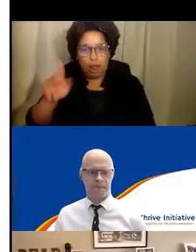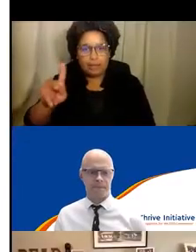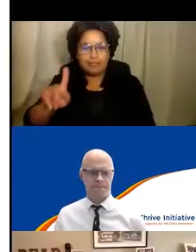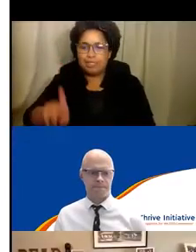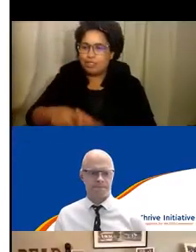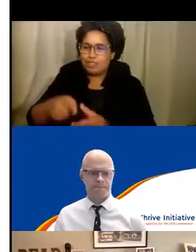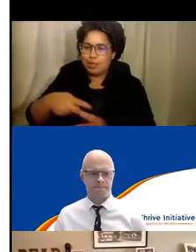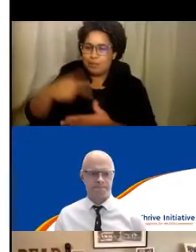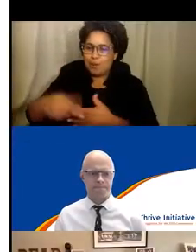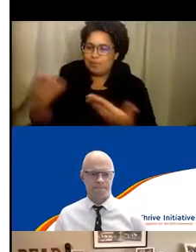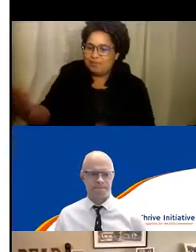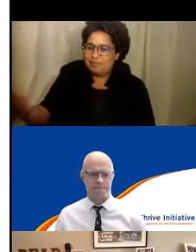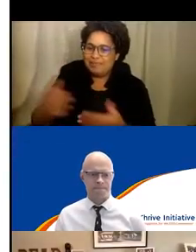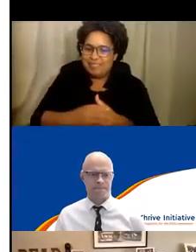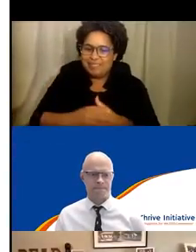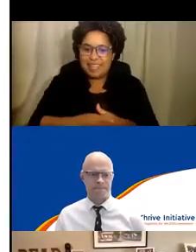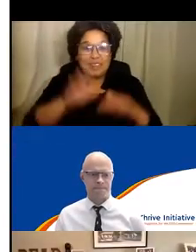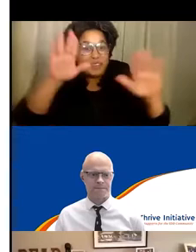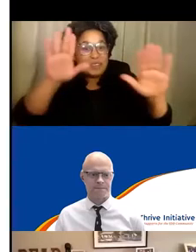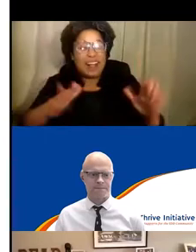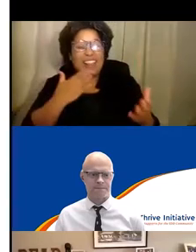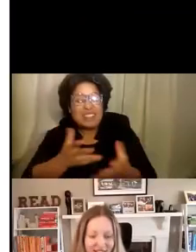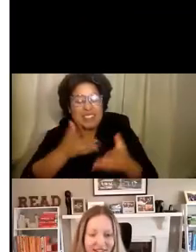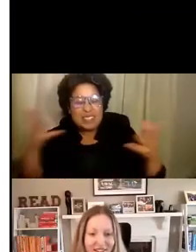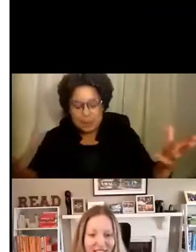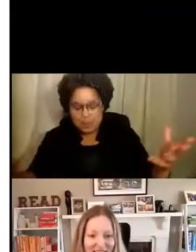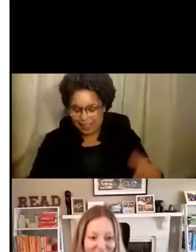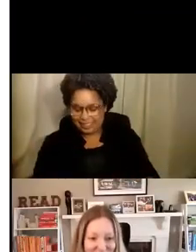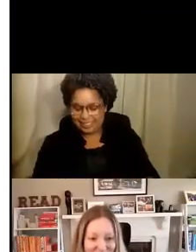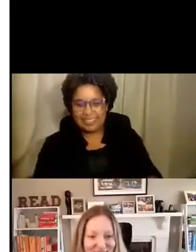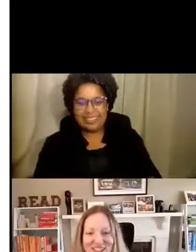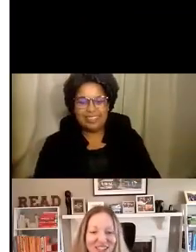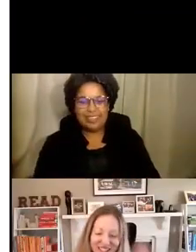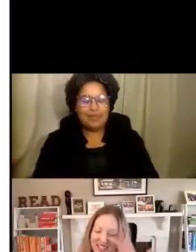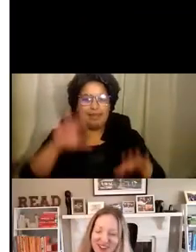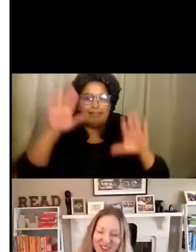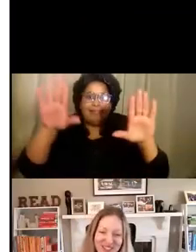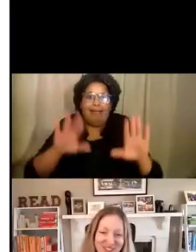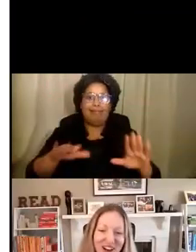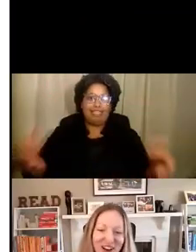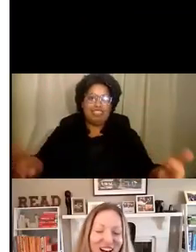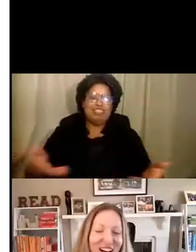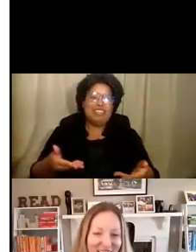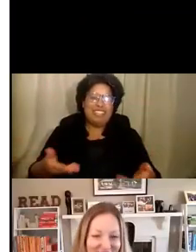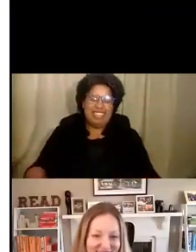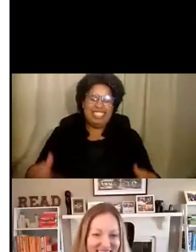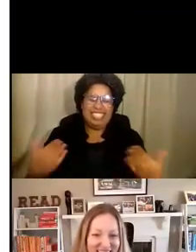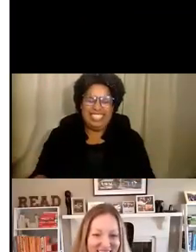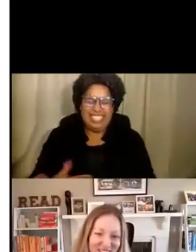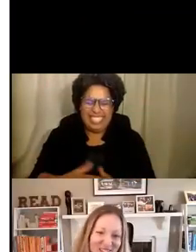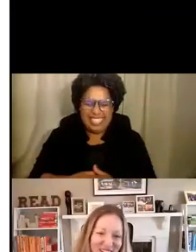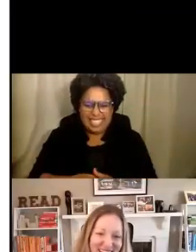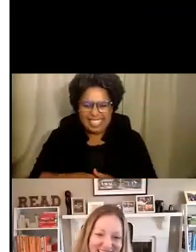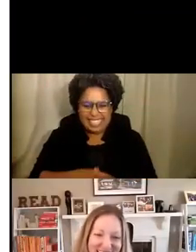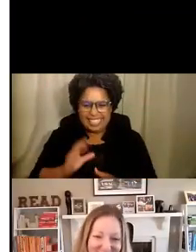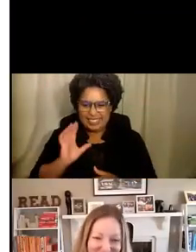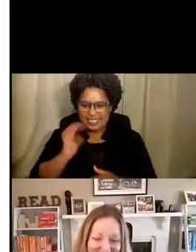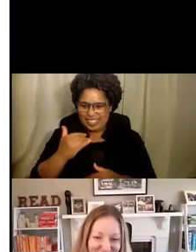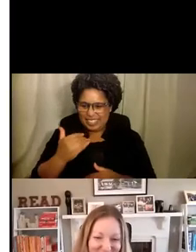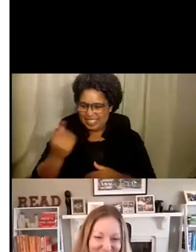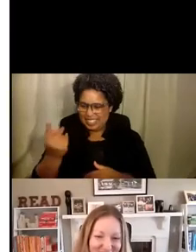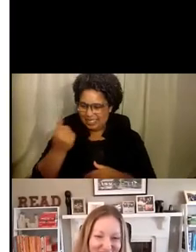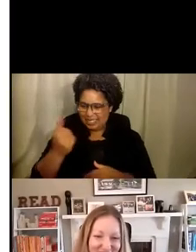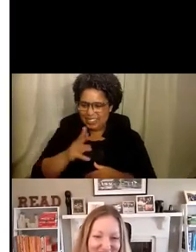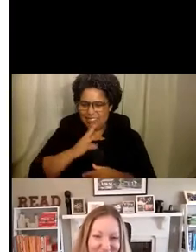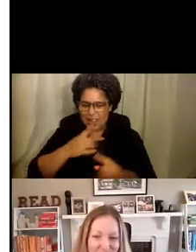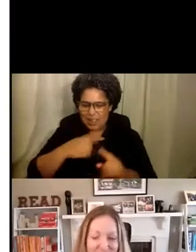Great. And thank you so much for that lovely introduction. It is always odd to hear someone talk